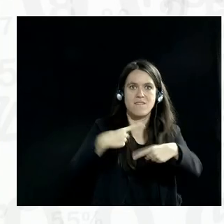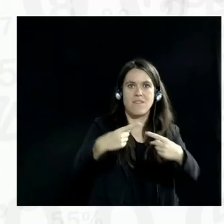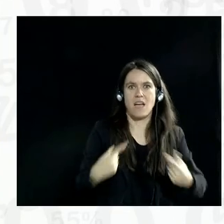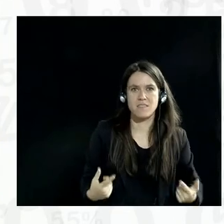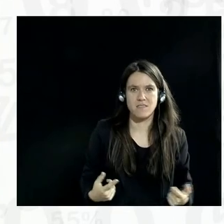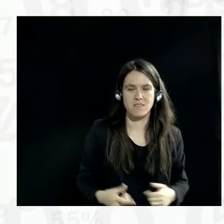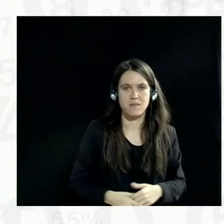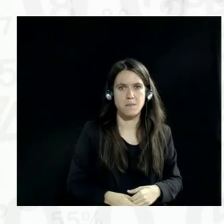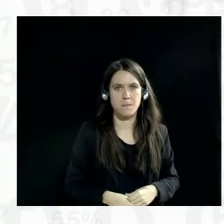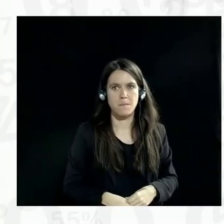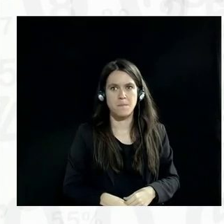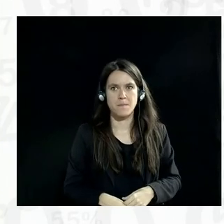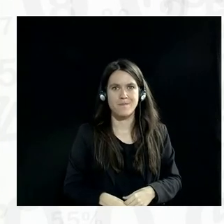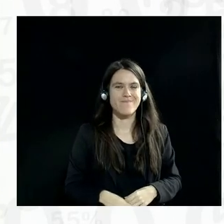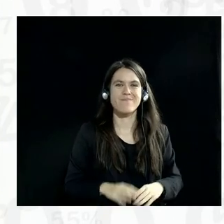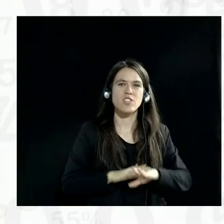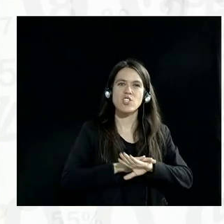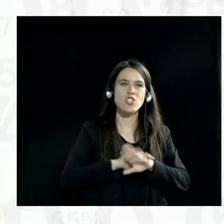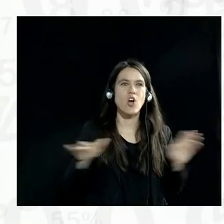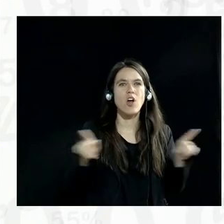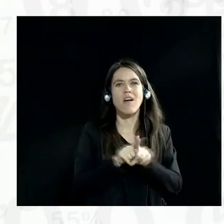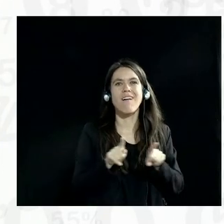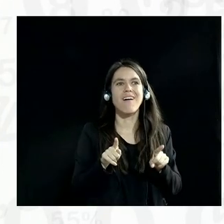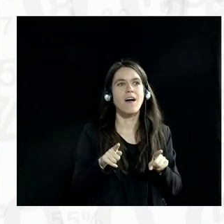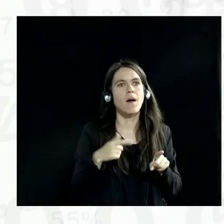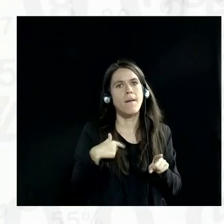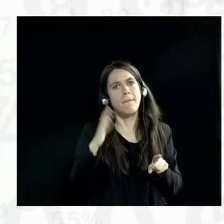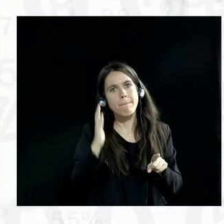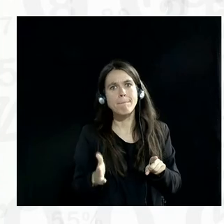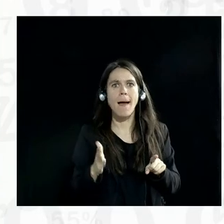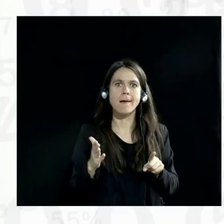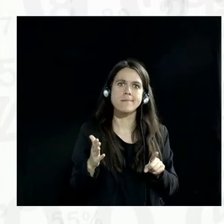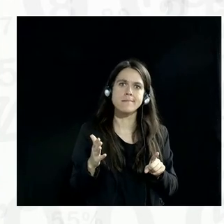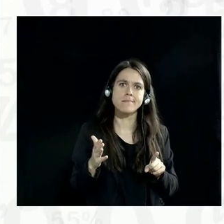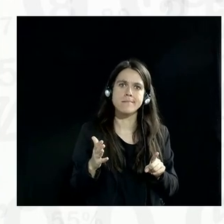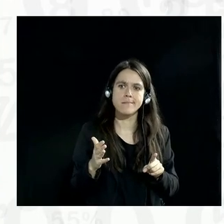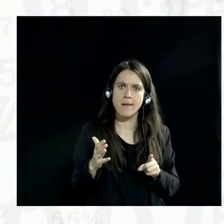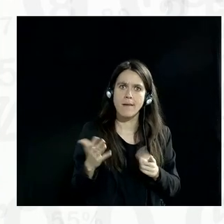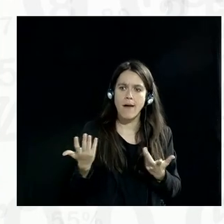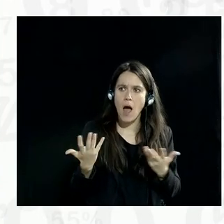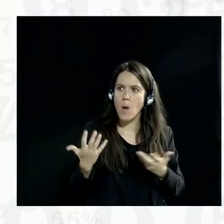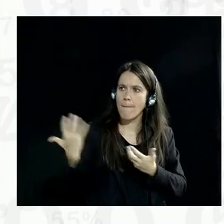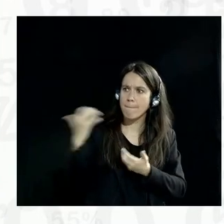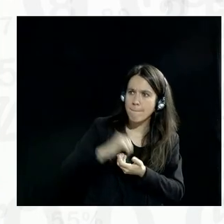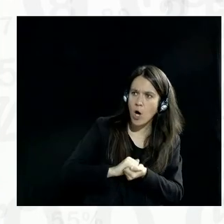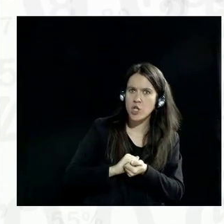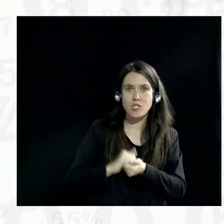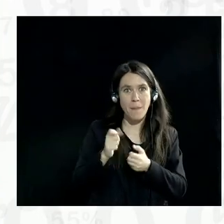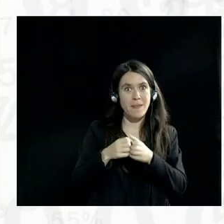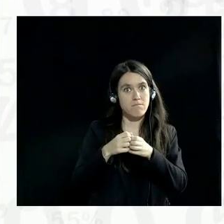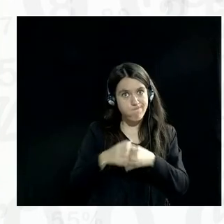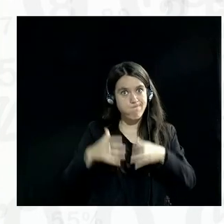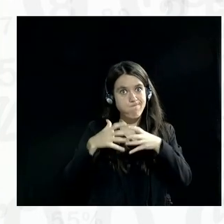that you're talking about. And it's not even clear to me that you need to do that in the agencies, but to develop partnerships that actually expand our